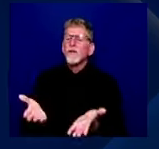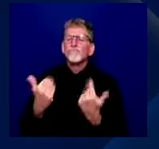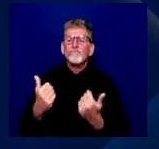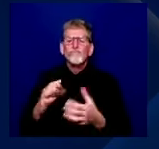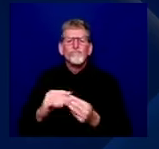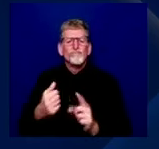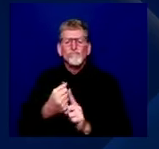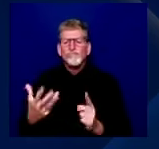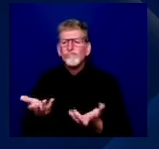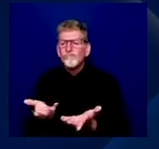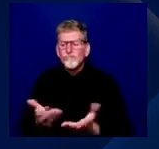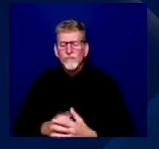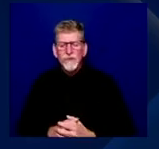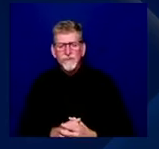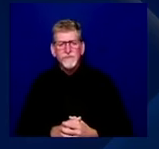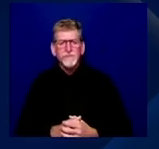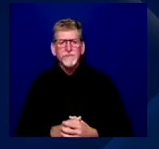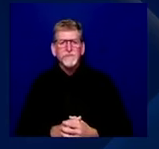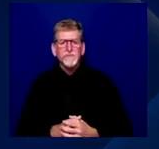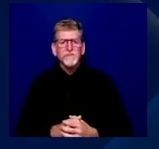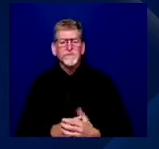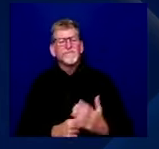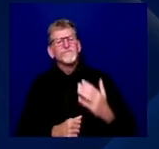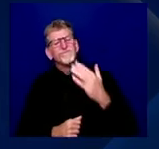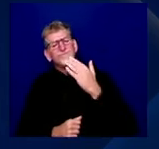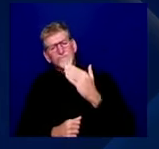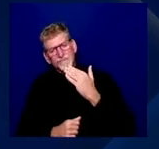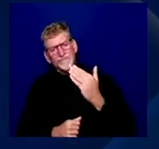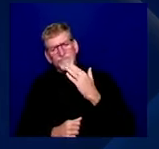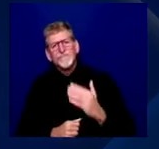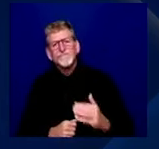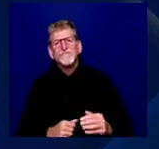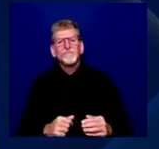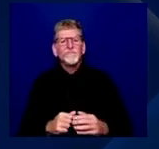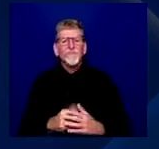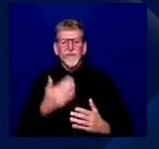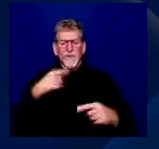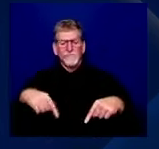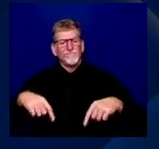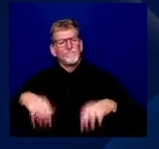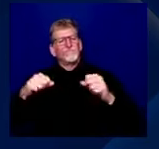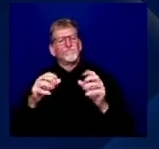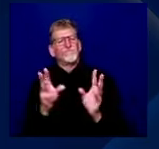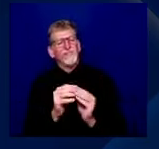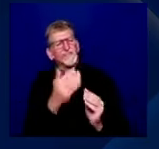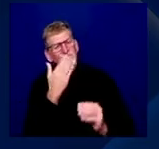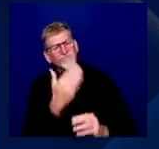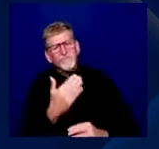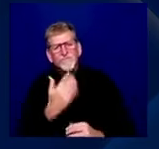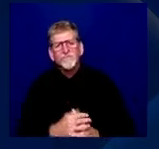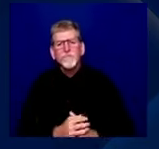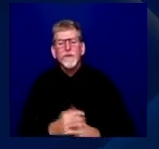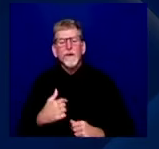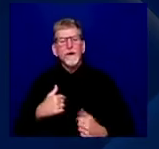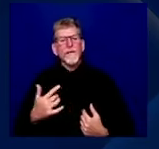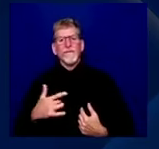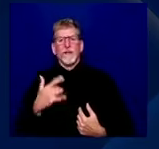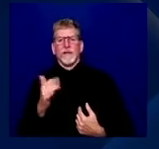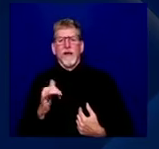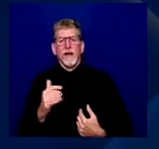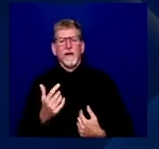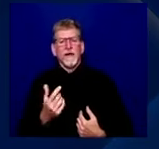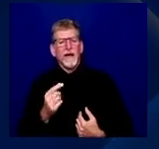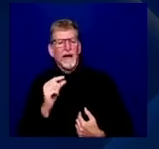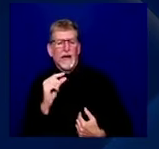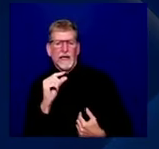for convening this. I feel like I got a window into something